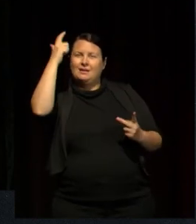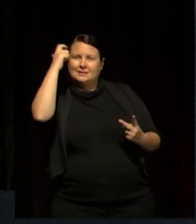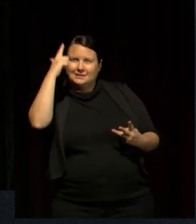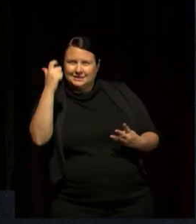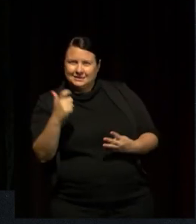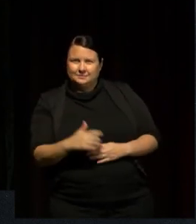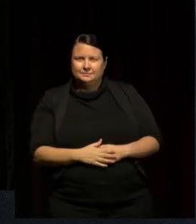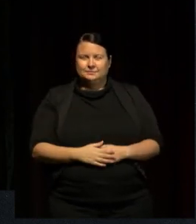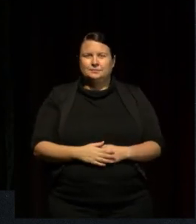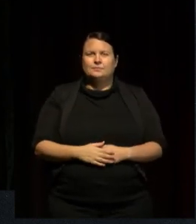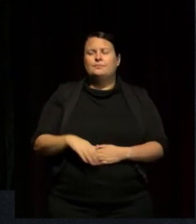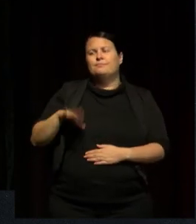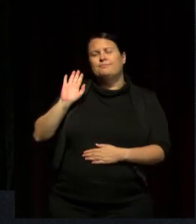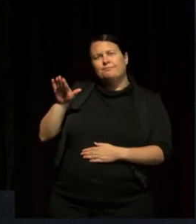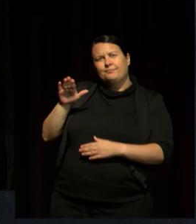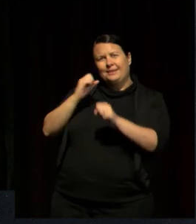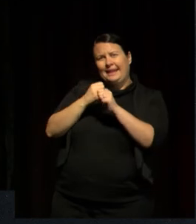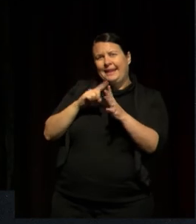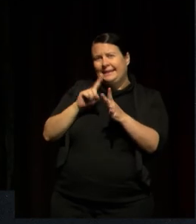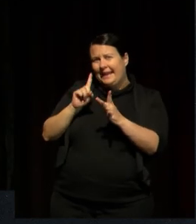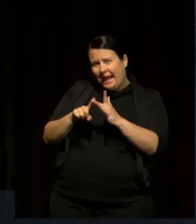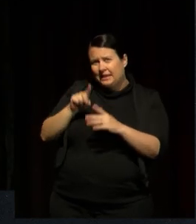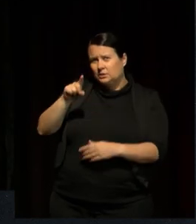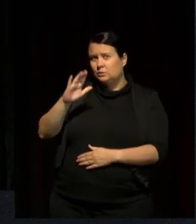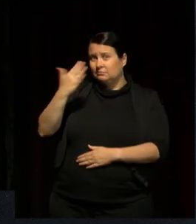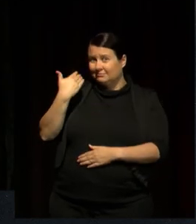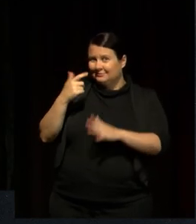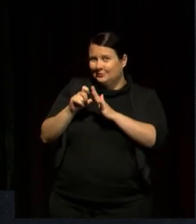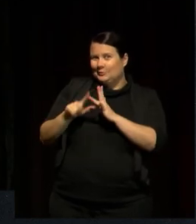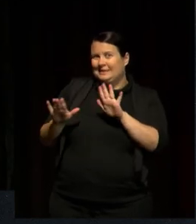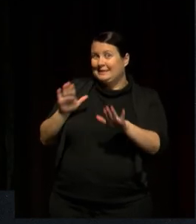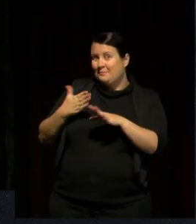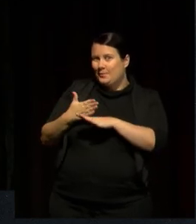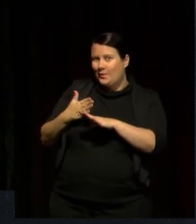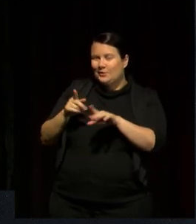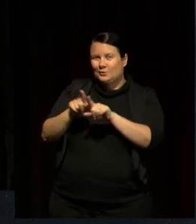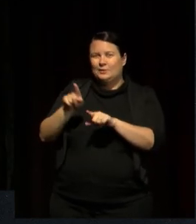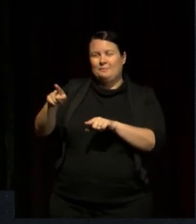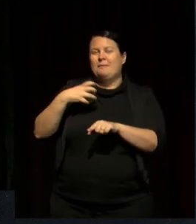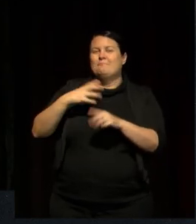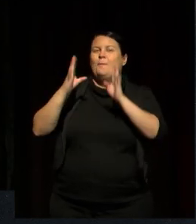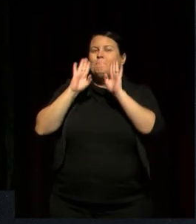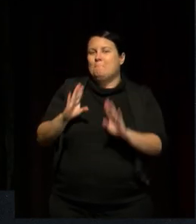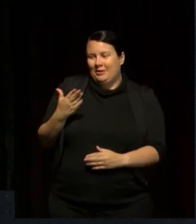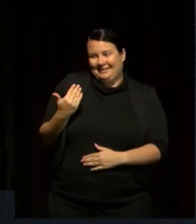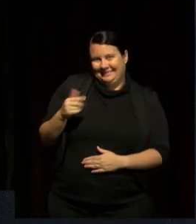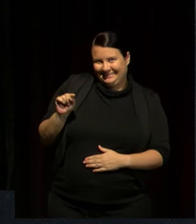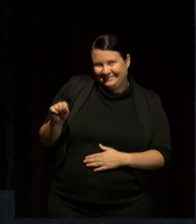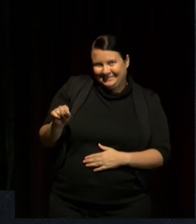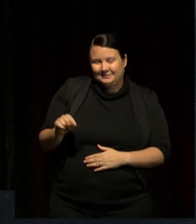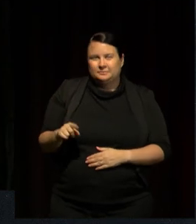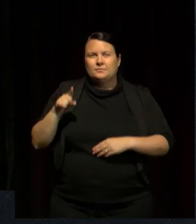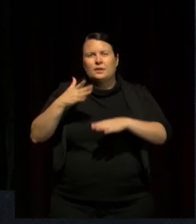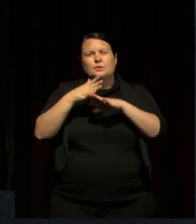Now, Gay, you have been working on this as well in more contemporary times. So you are